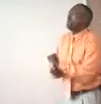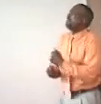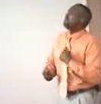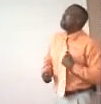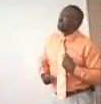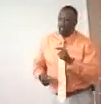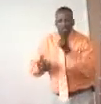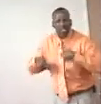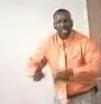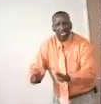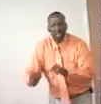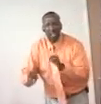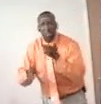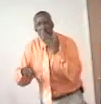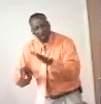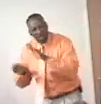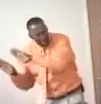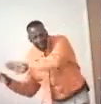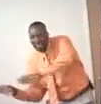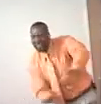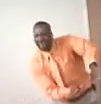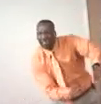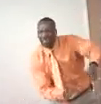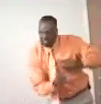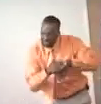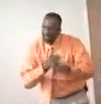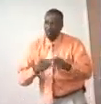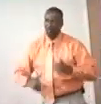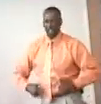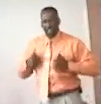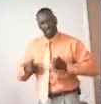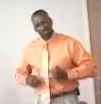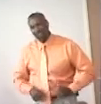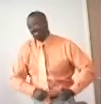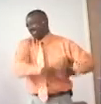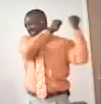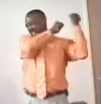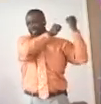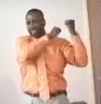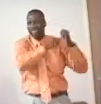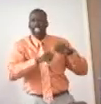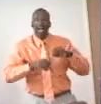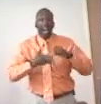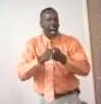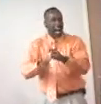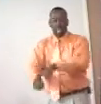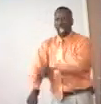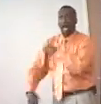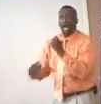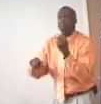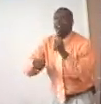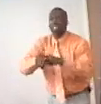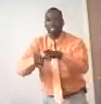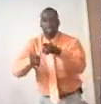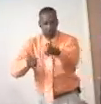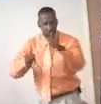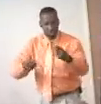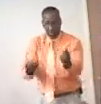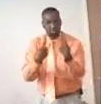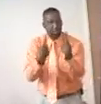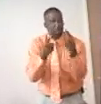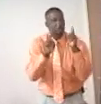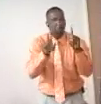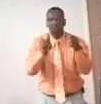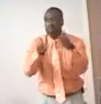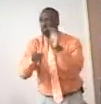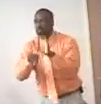wash you. You've got to let some stuff go in your life. You've got to, how long, how many times do you have to